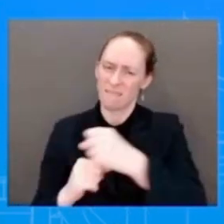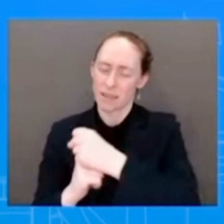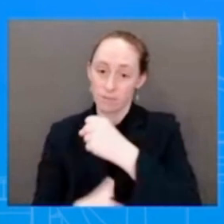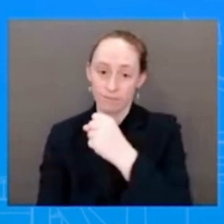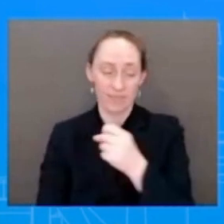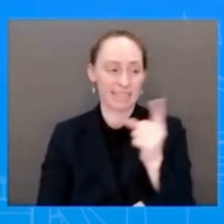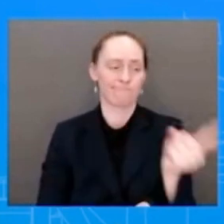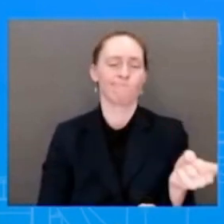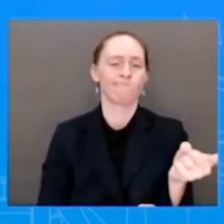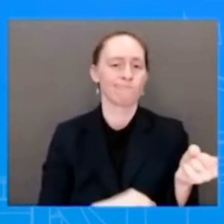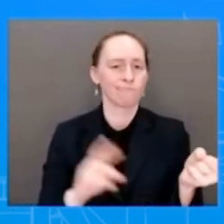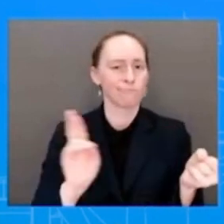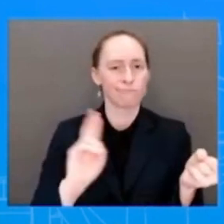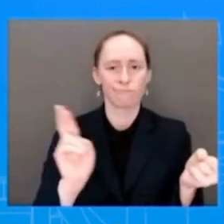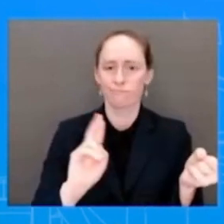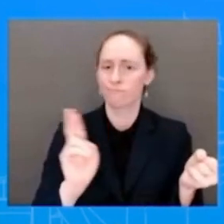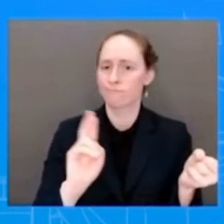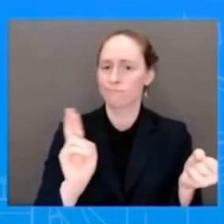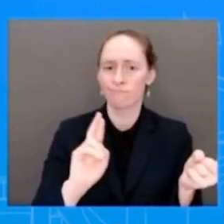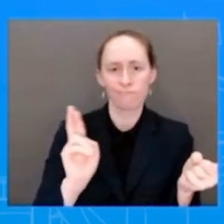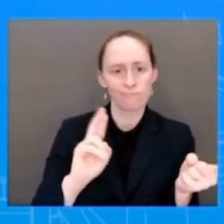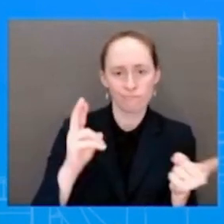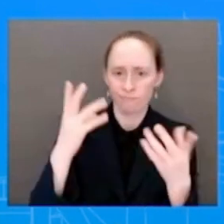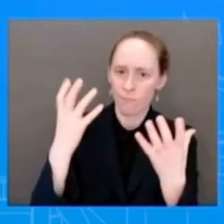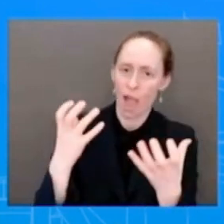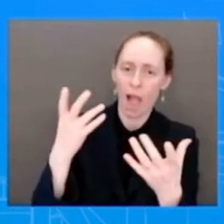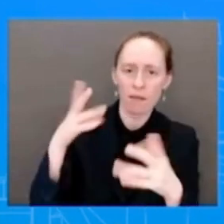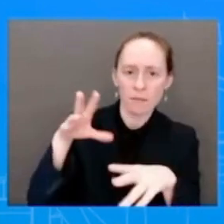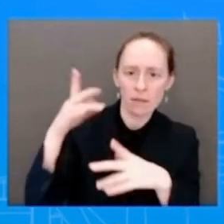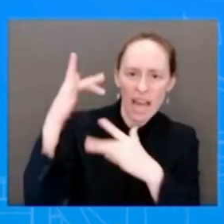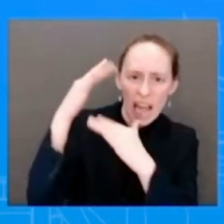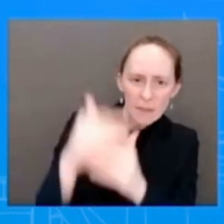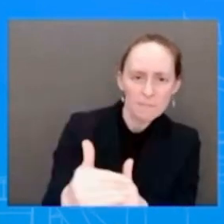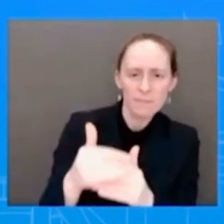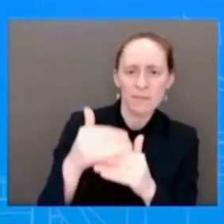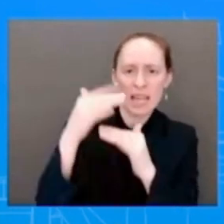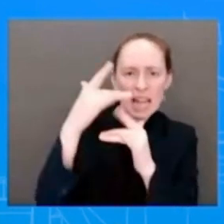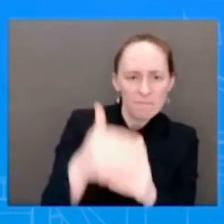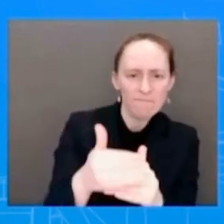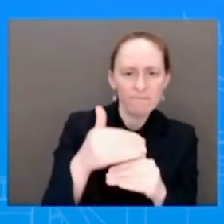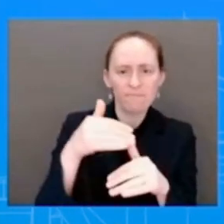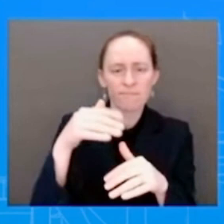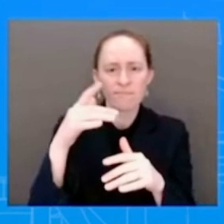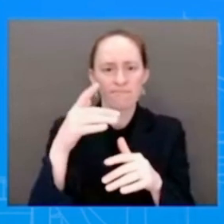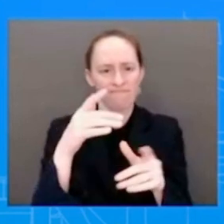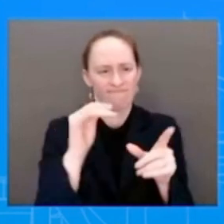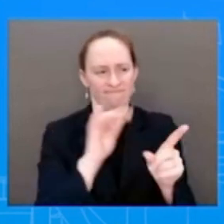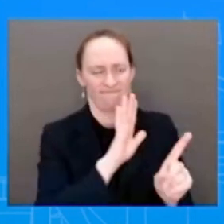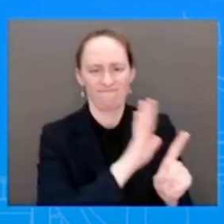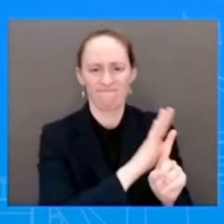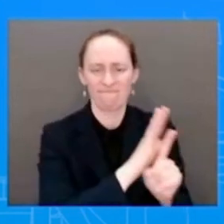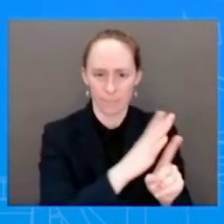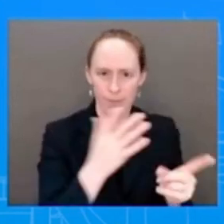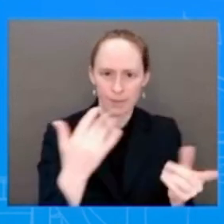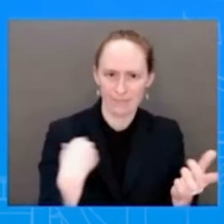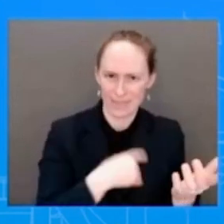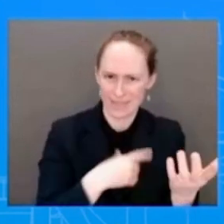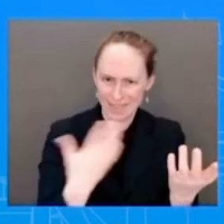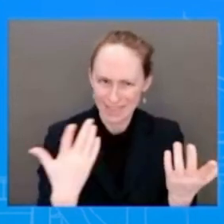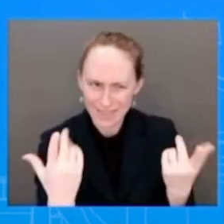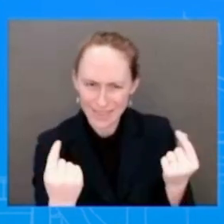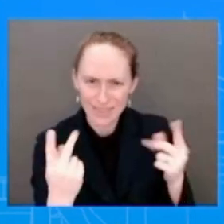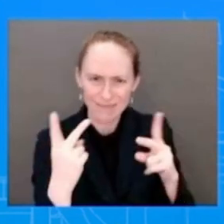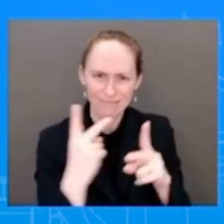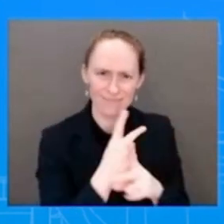briefly the focus of our fight right now. First, we're fighting anti-choice legislation in Congress. Since House Republicans took